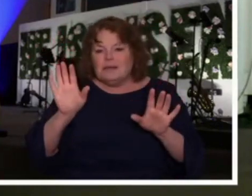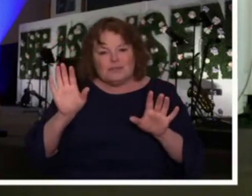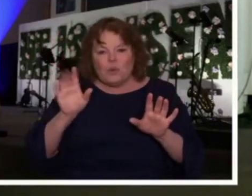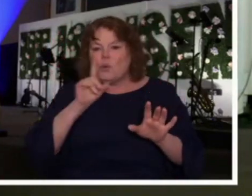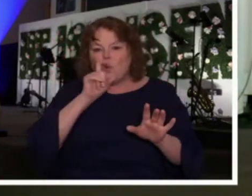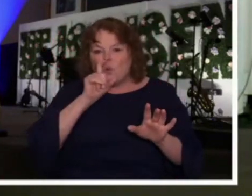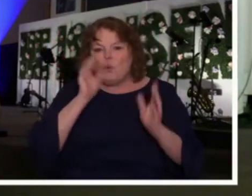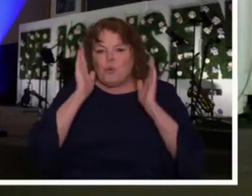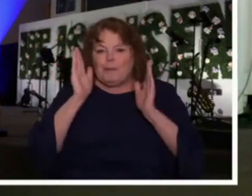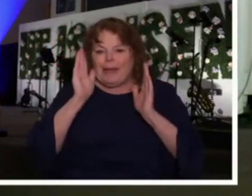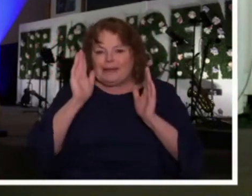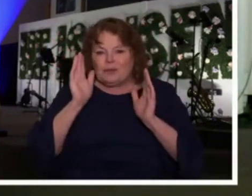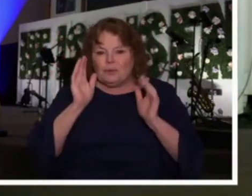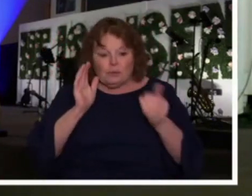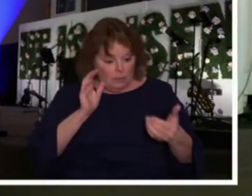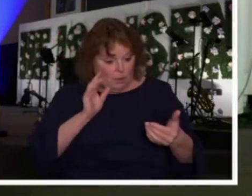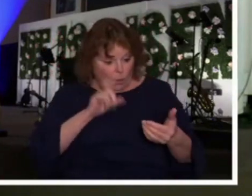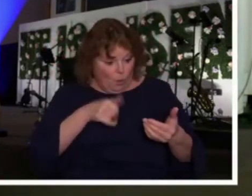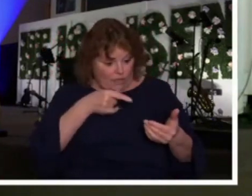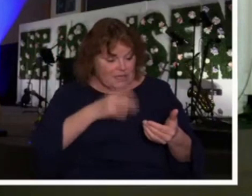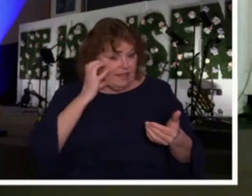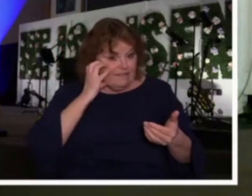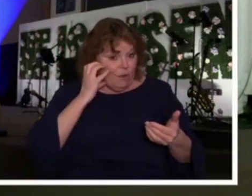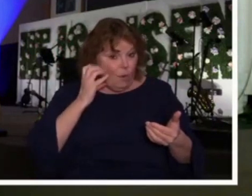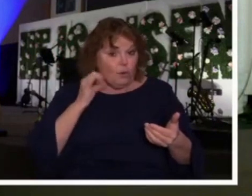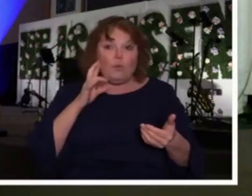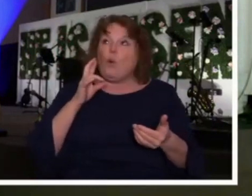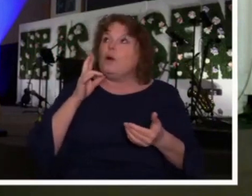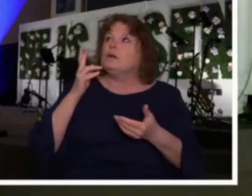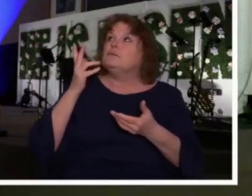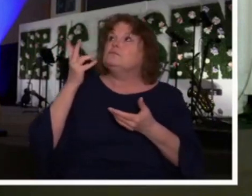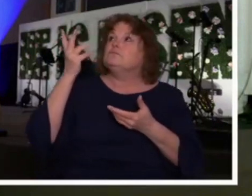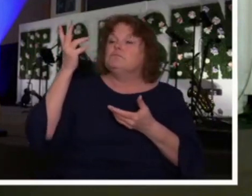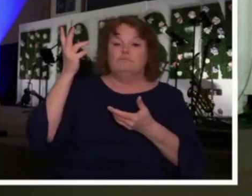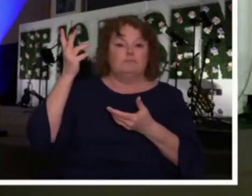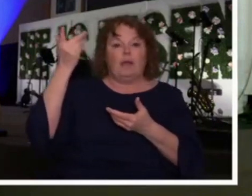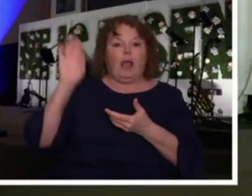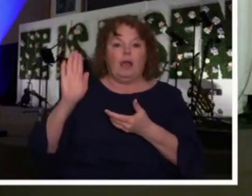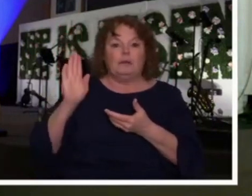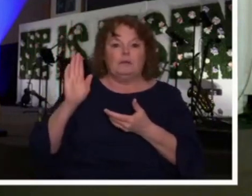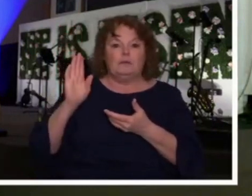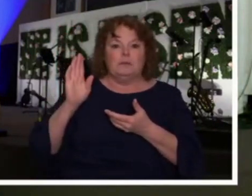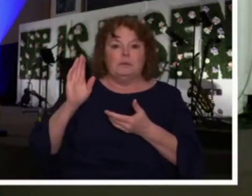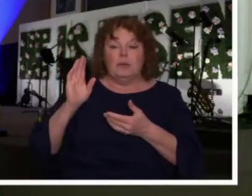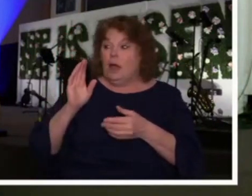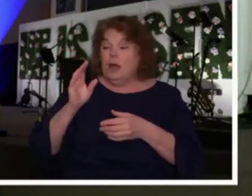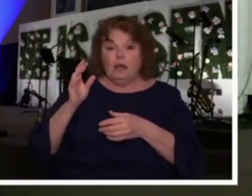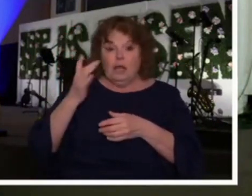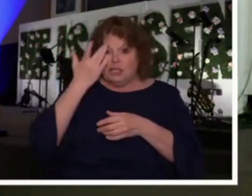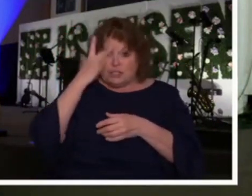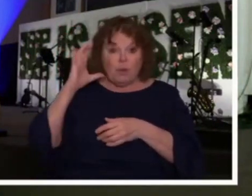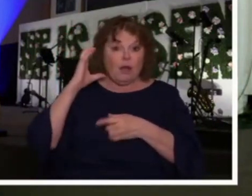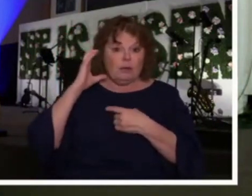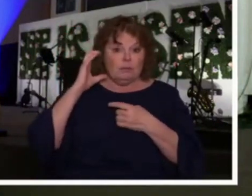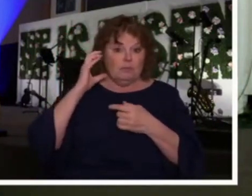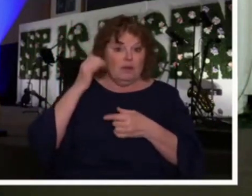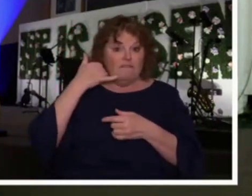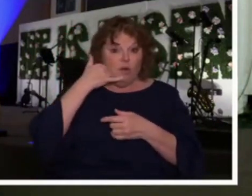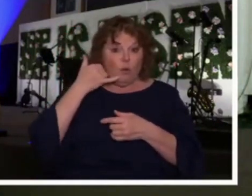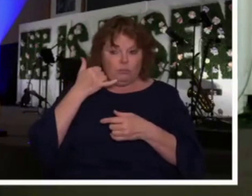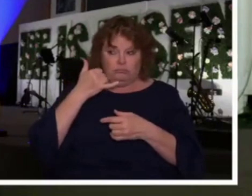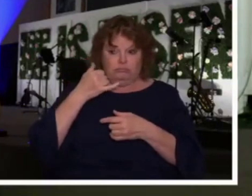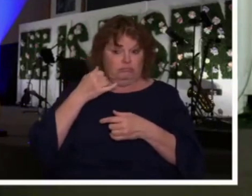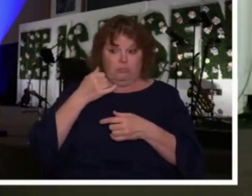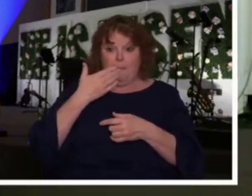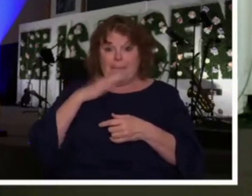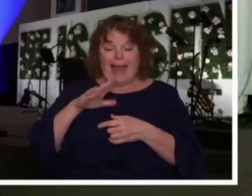listening to? Now, I am not saying that smartphones are wrong. I'm not saying that at all. I think they're necessary.